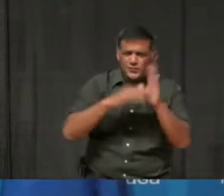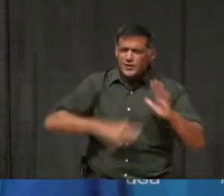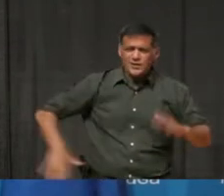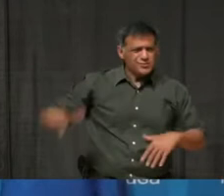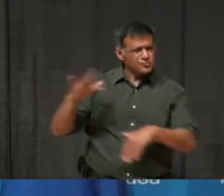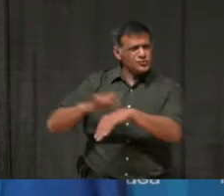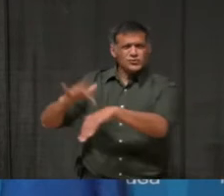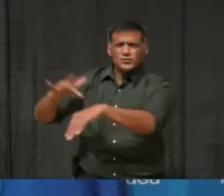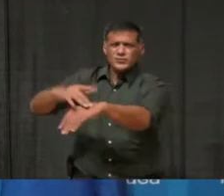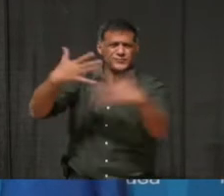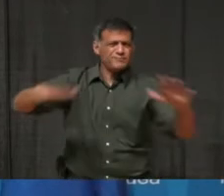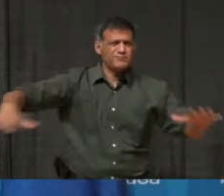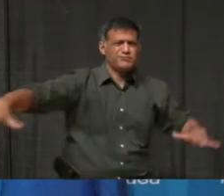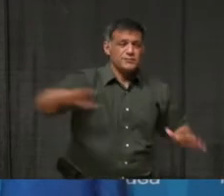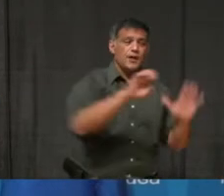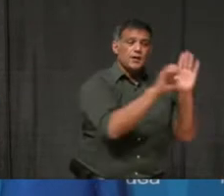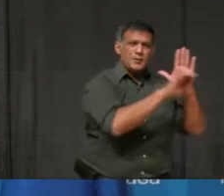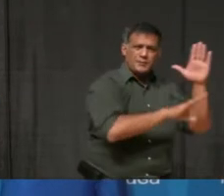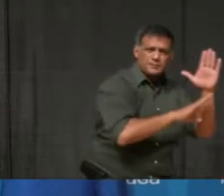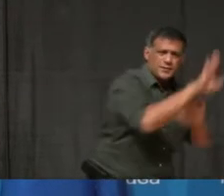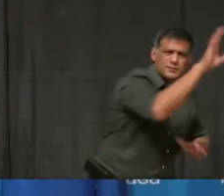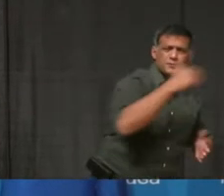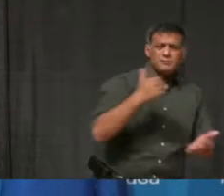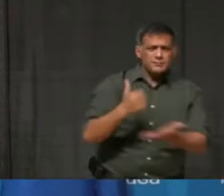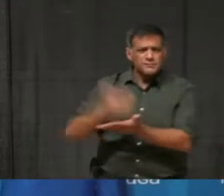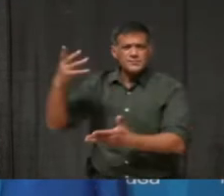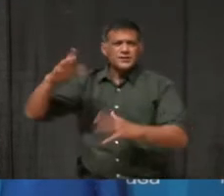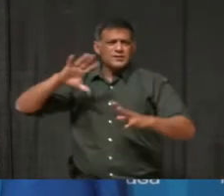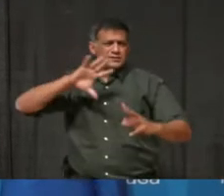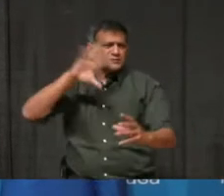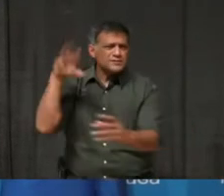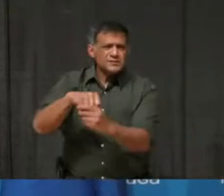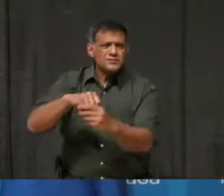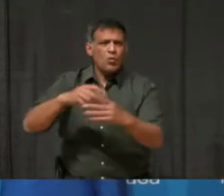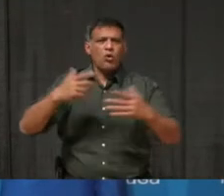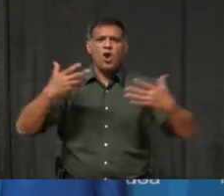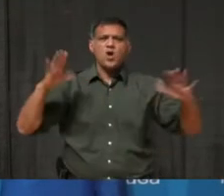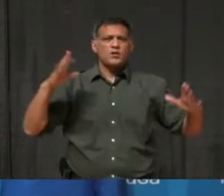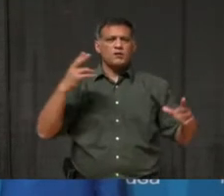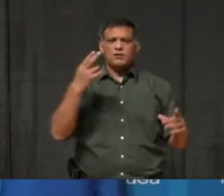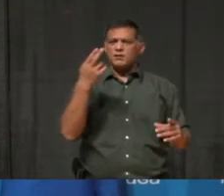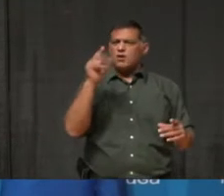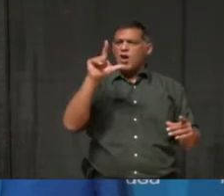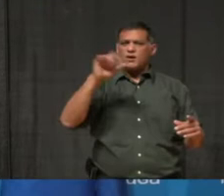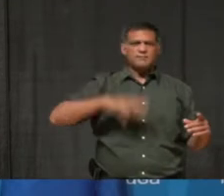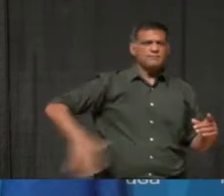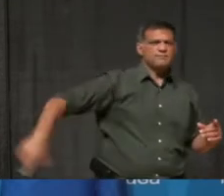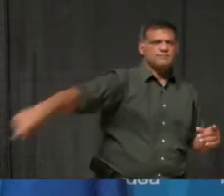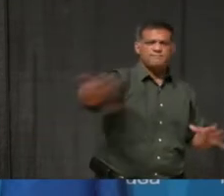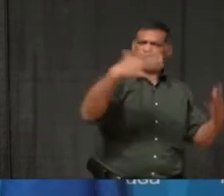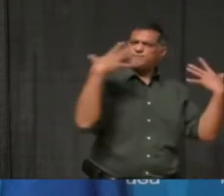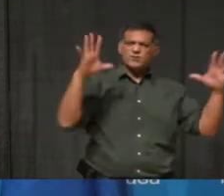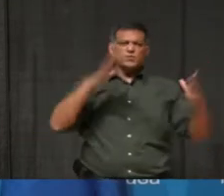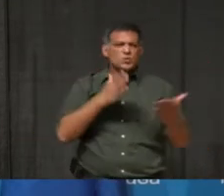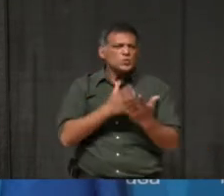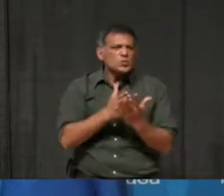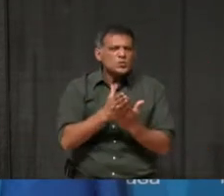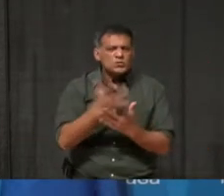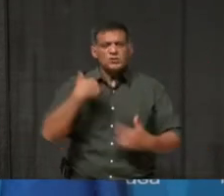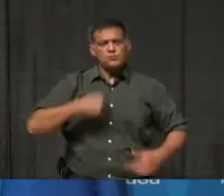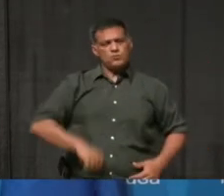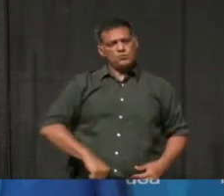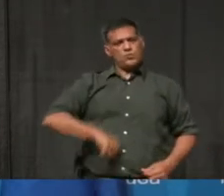economic development and prosperity. Hazel is everywhere, and I'm so proud that we can honour her legacy